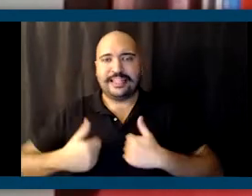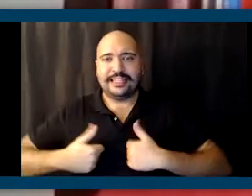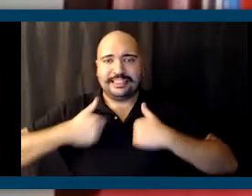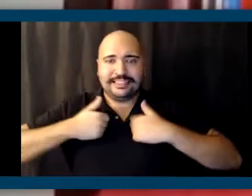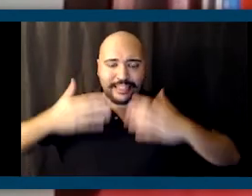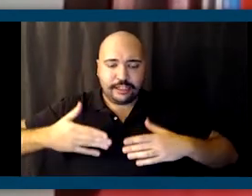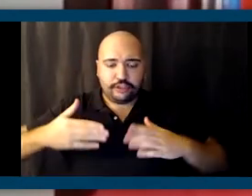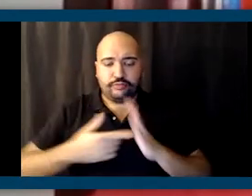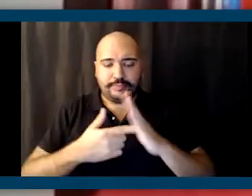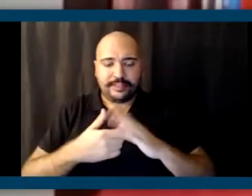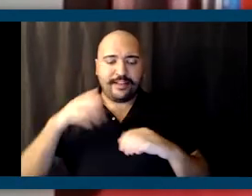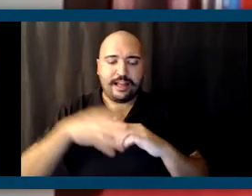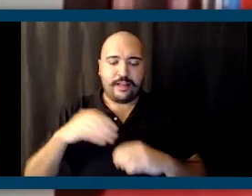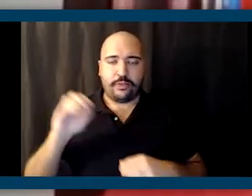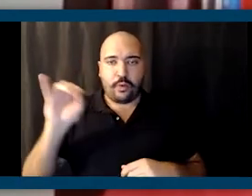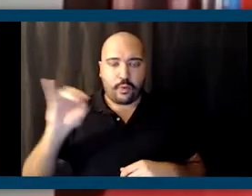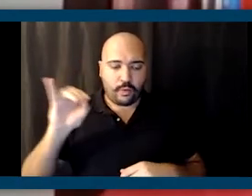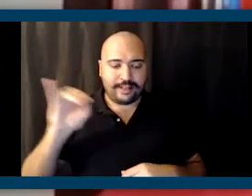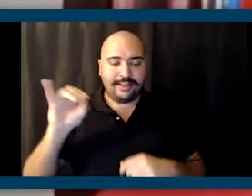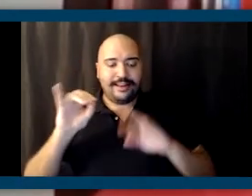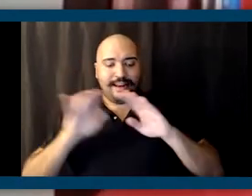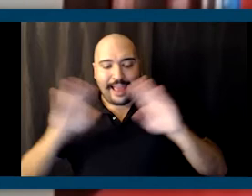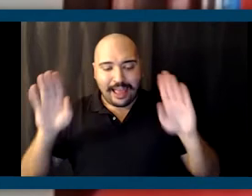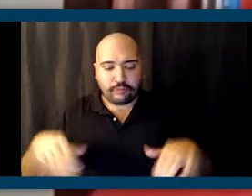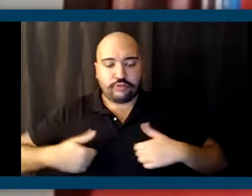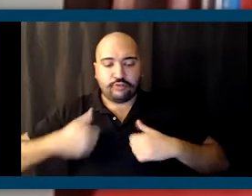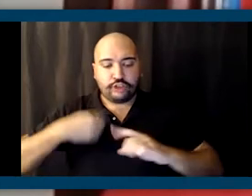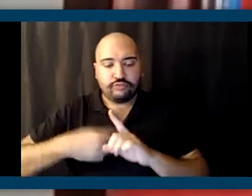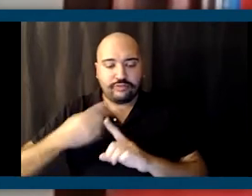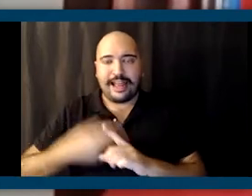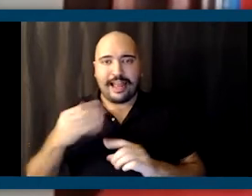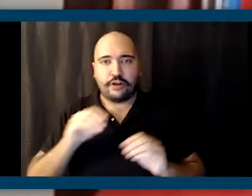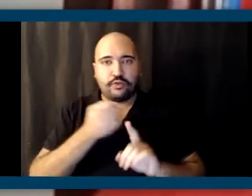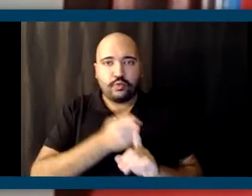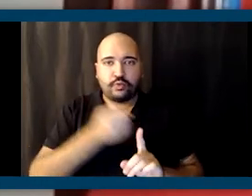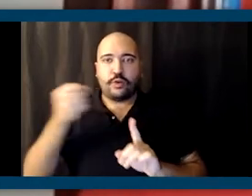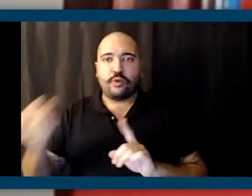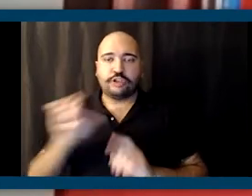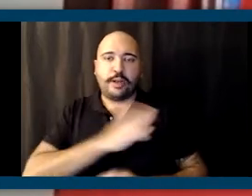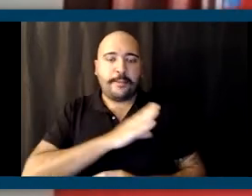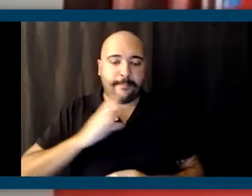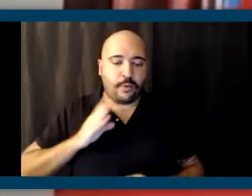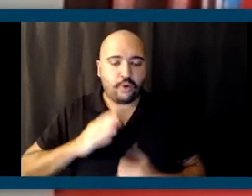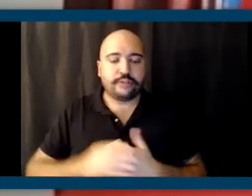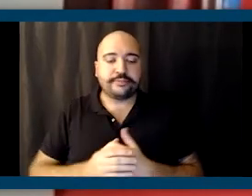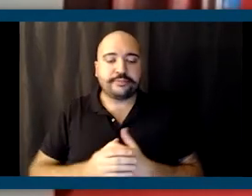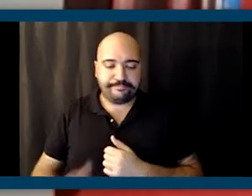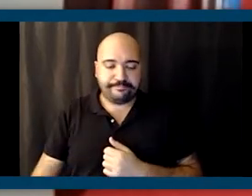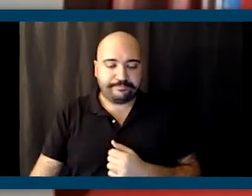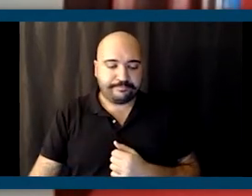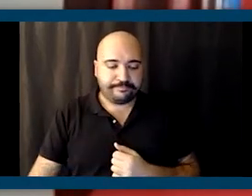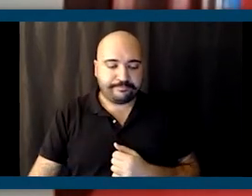Oakland Housing, Residential Rent, and Relocation Board. In 2021, Mr.